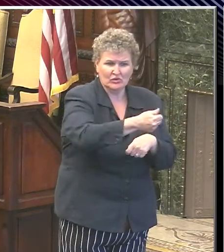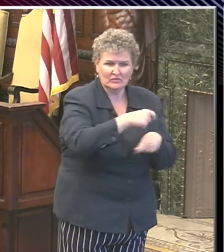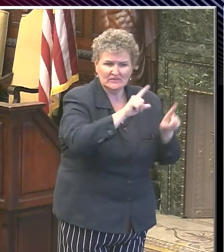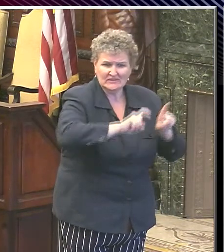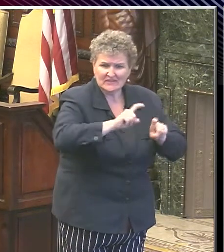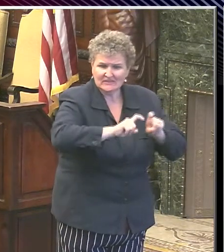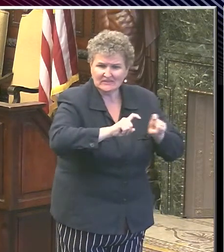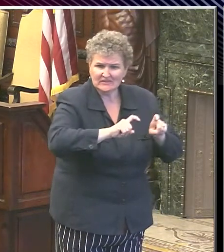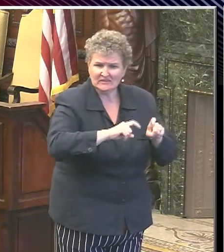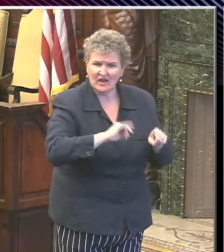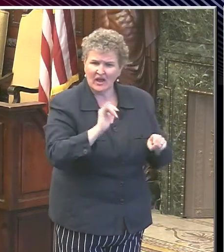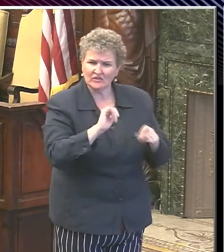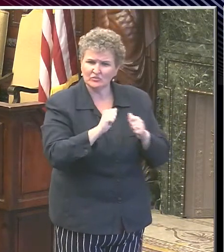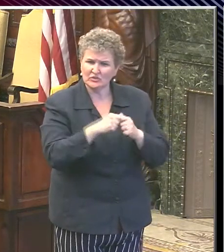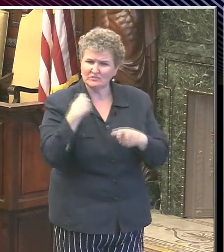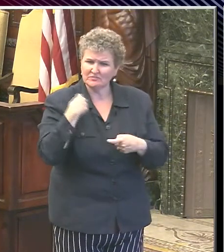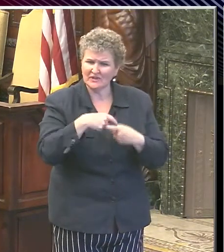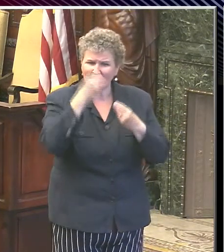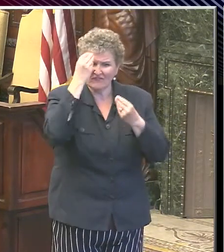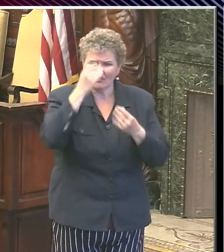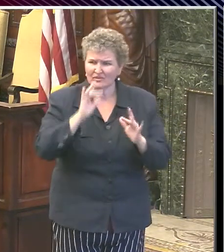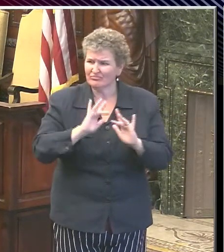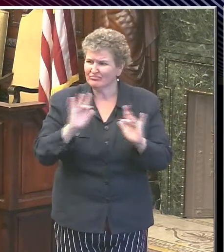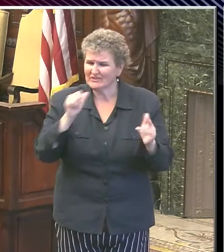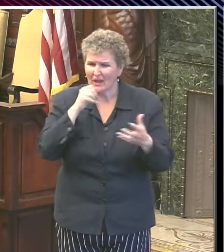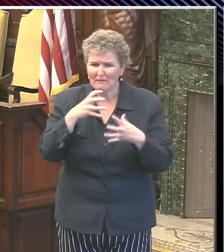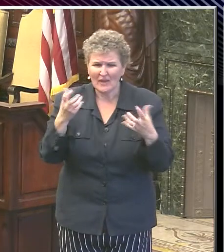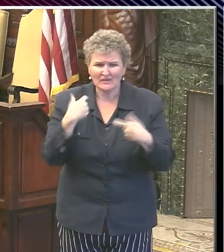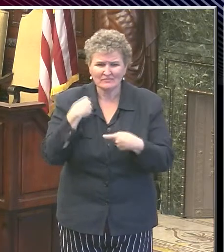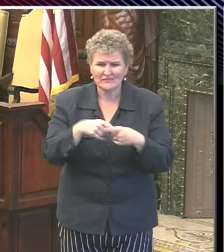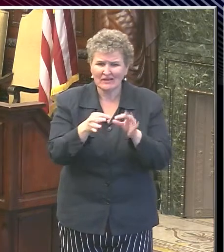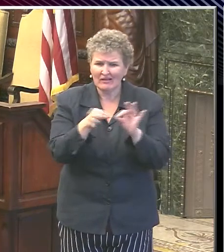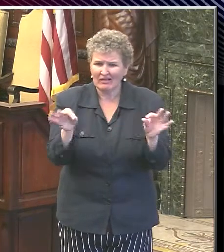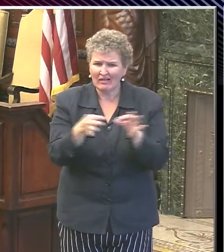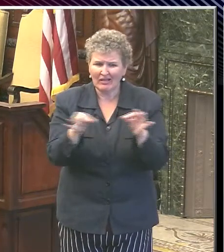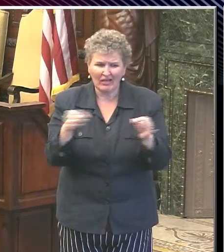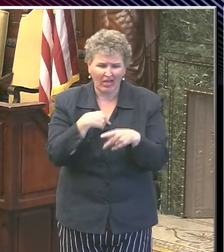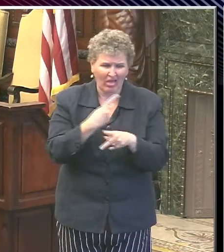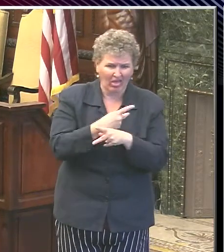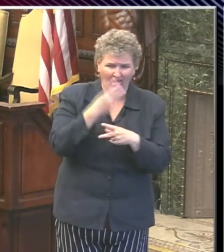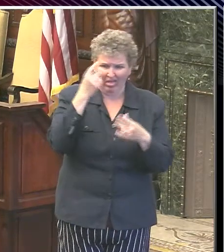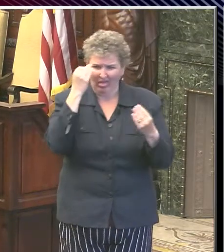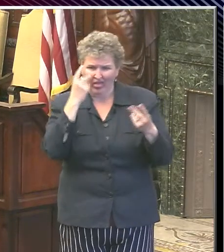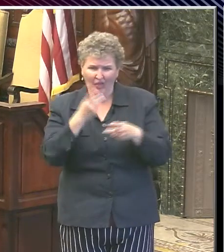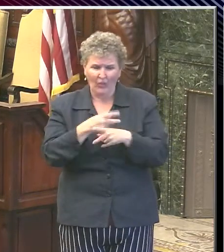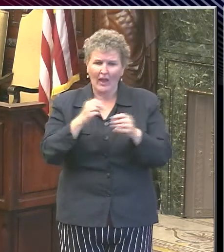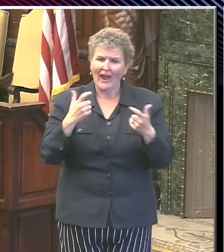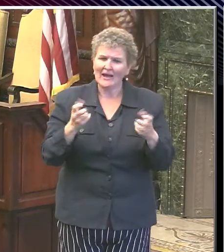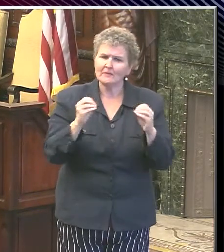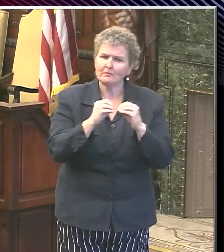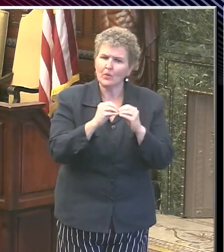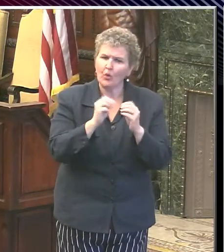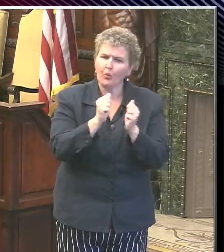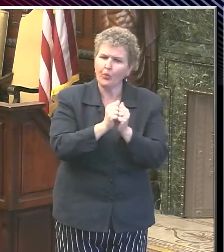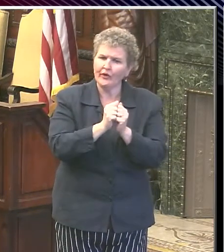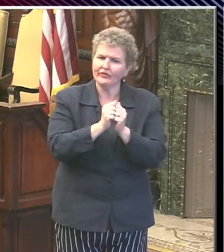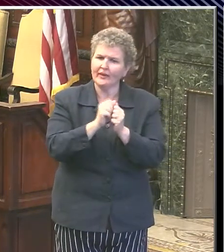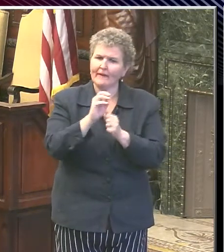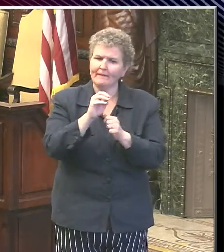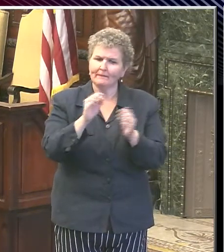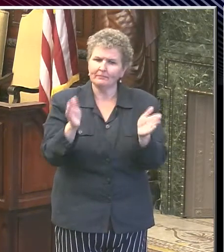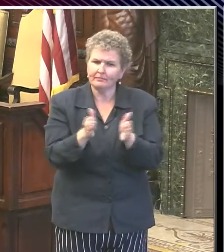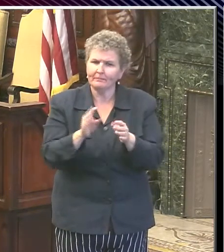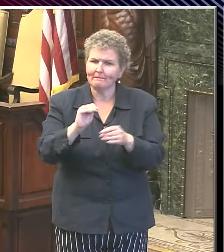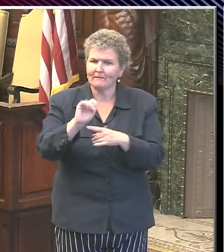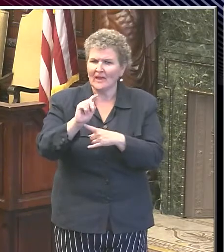information in Spanish, and because the economic situation is getting worse due to the pandemic, there are now more minority families with less resources. How would